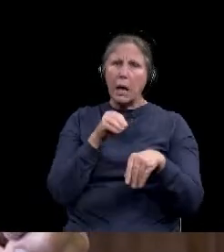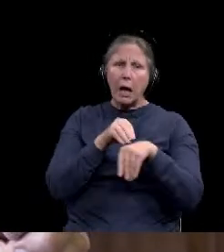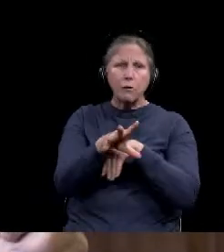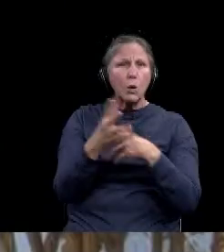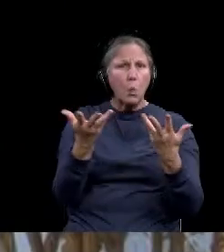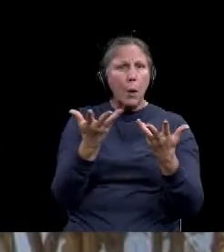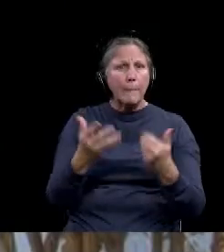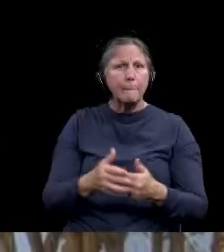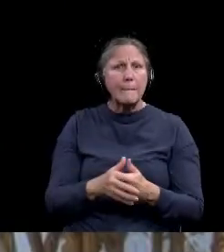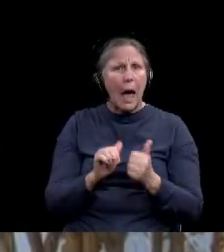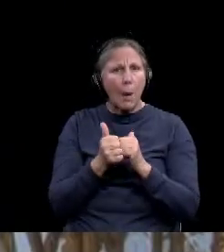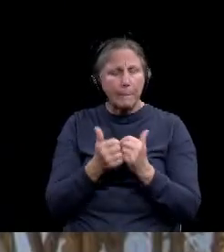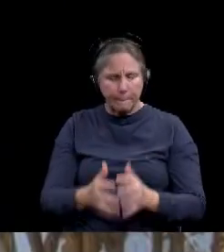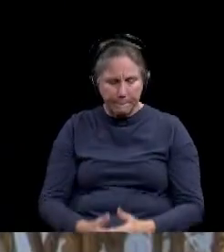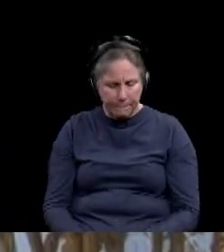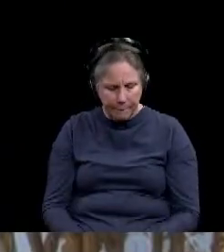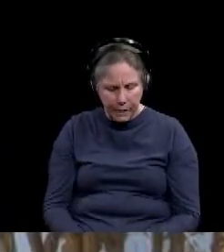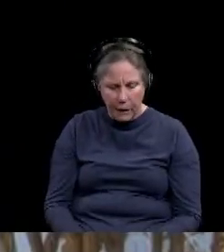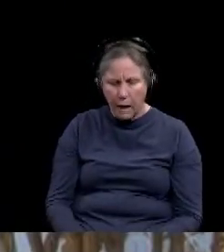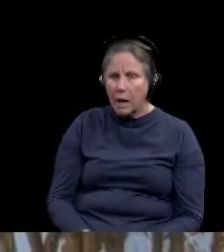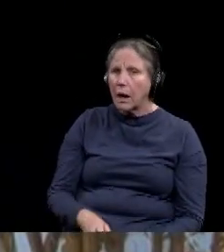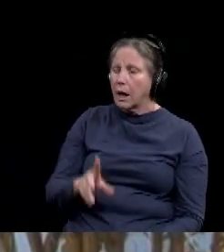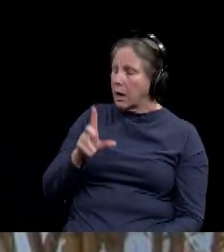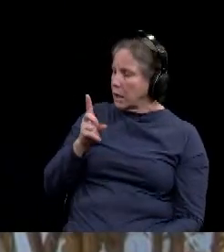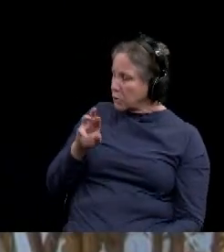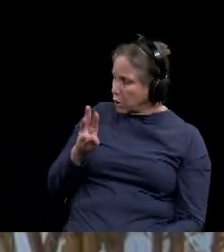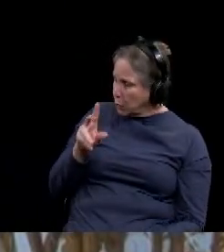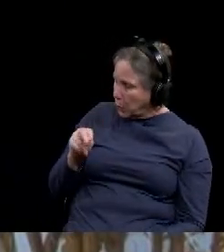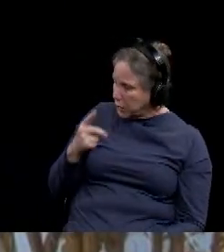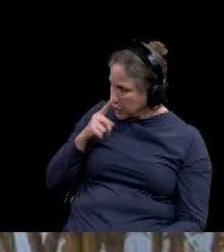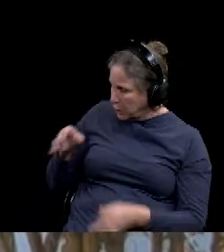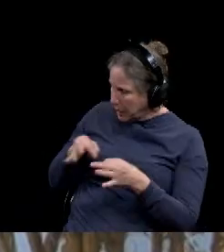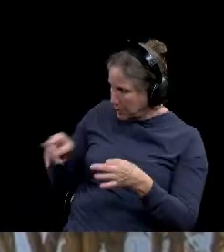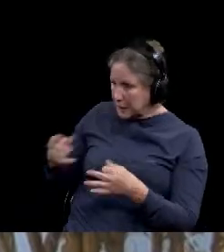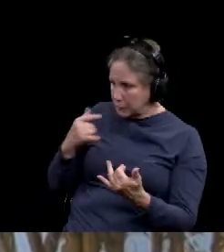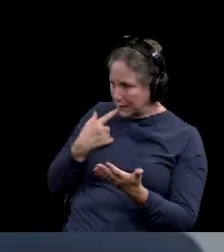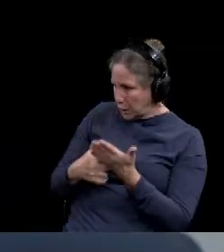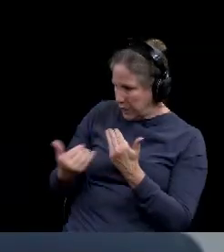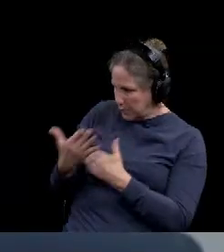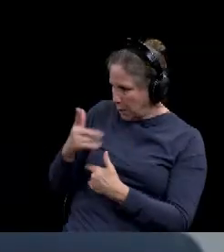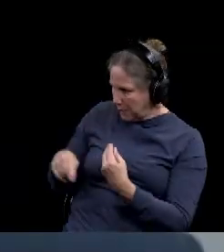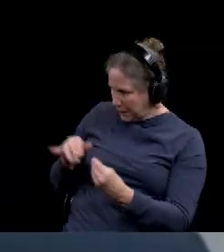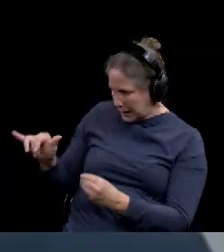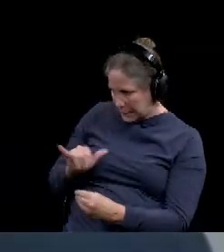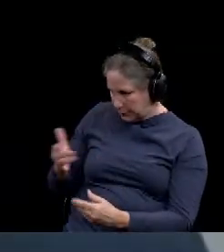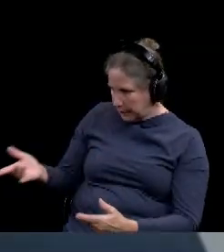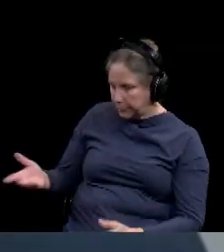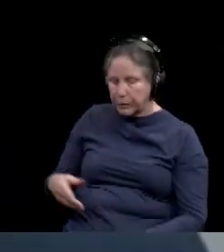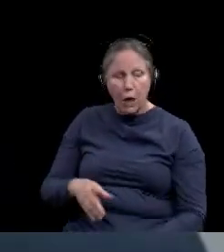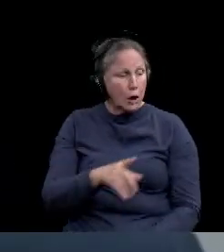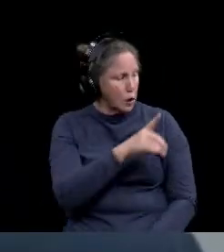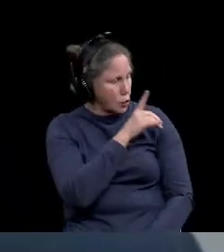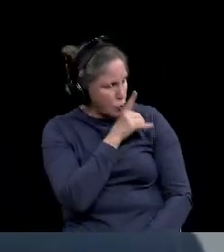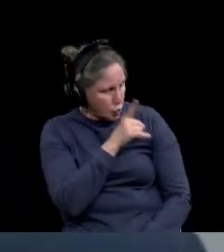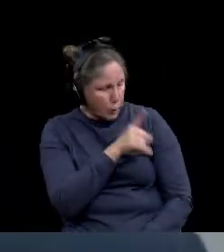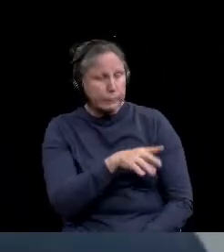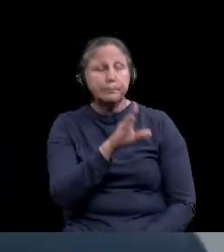Dr. Wilson, uh, we talked about that a little bit this morning. Can you, uh, address that? Oh, sure thing. Um,